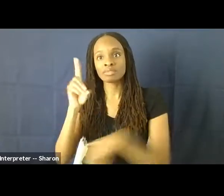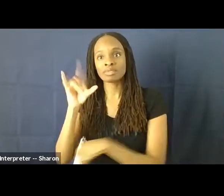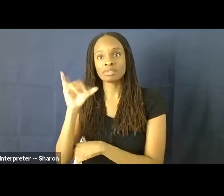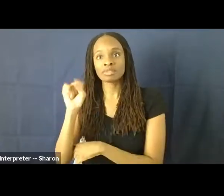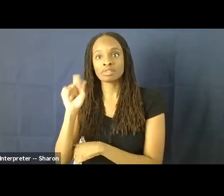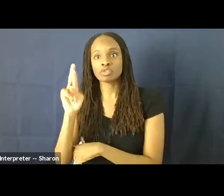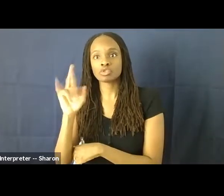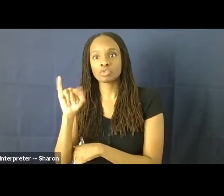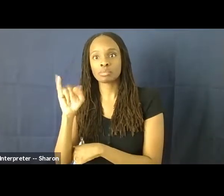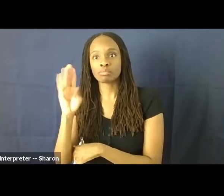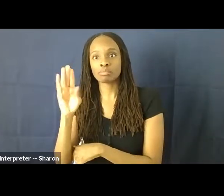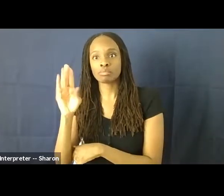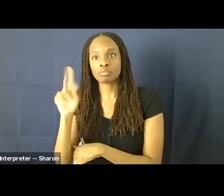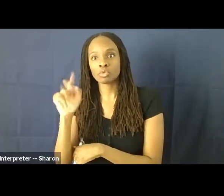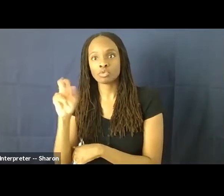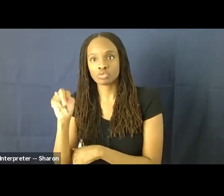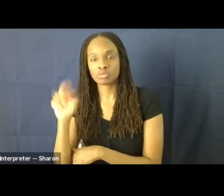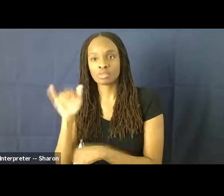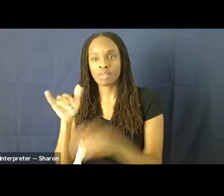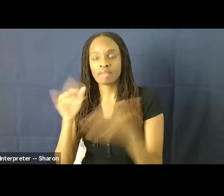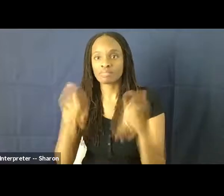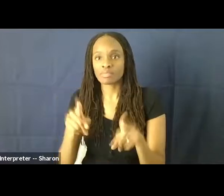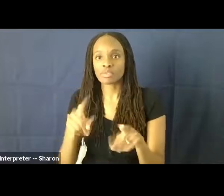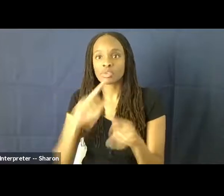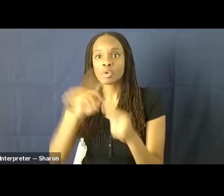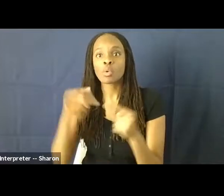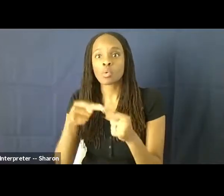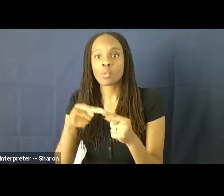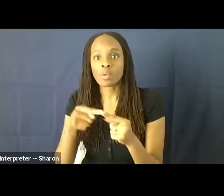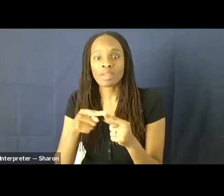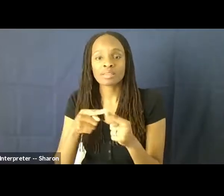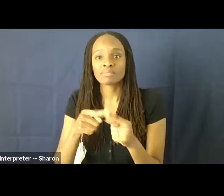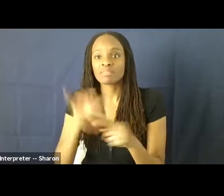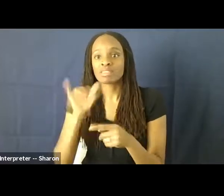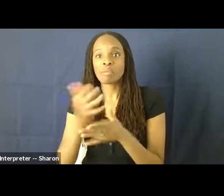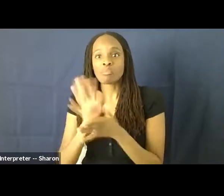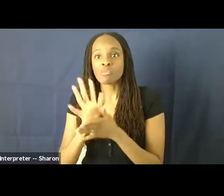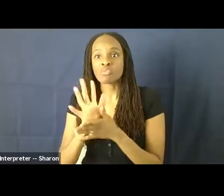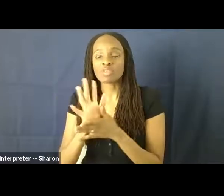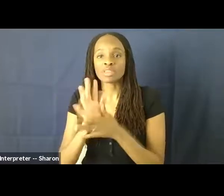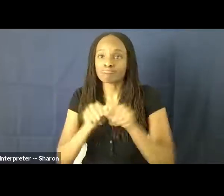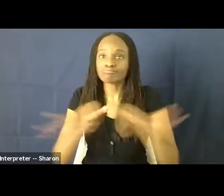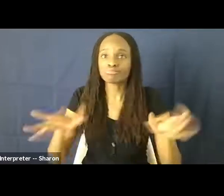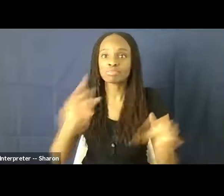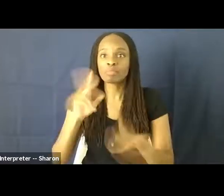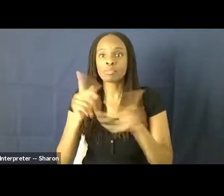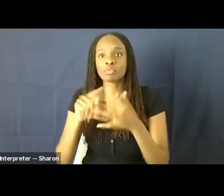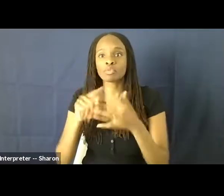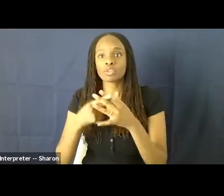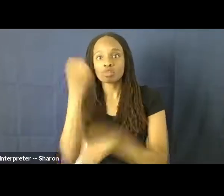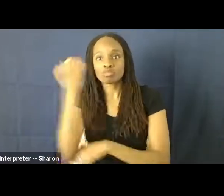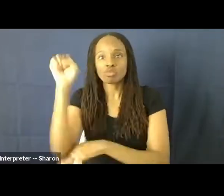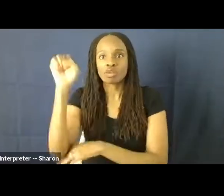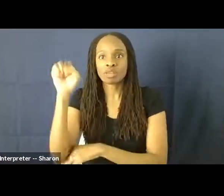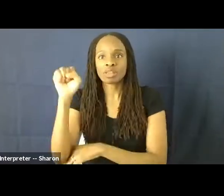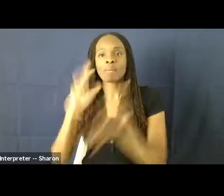censorship that went down because when Birth of a Nation came out and people were having protests against it, they were like, oh, if you have showed this kind